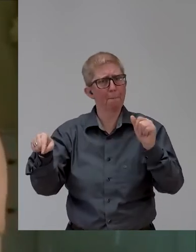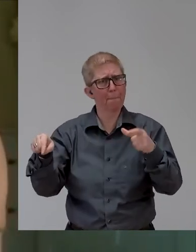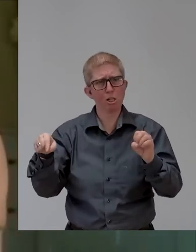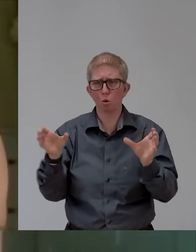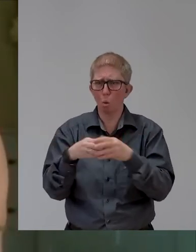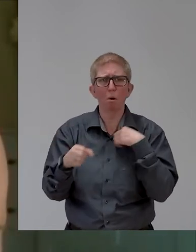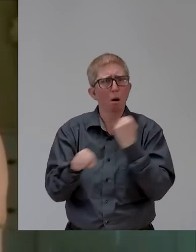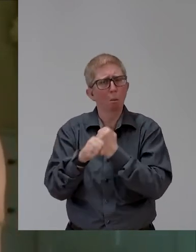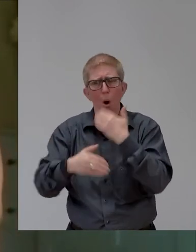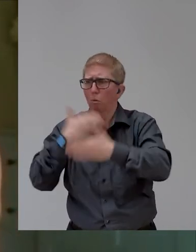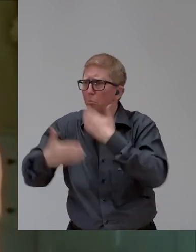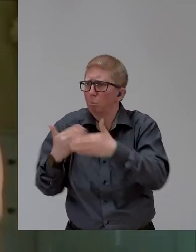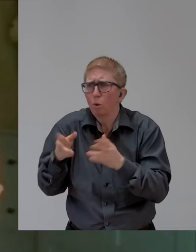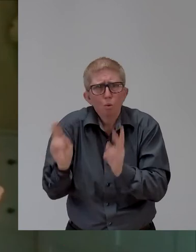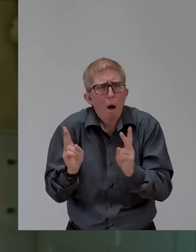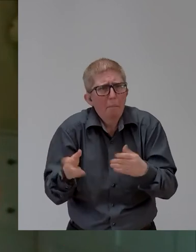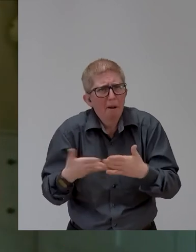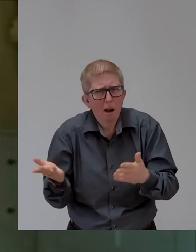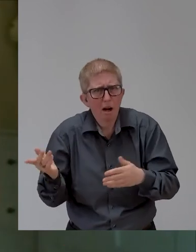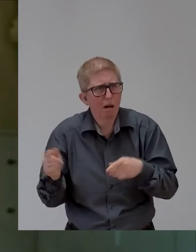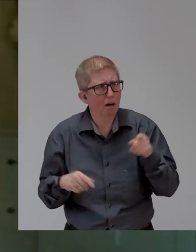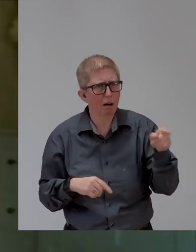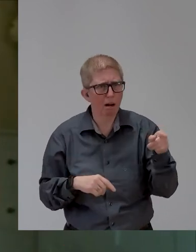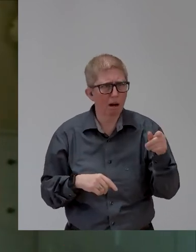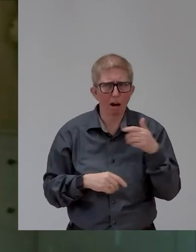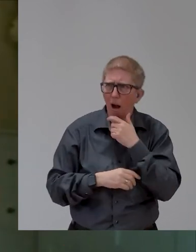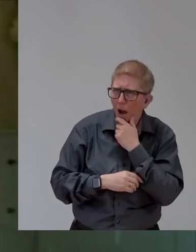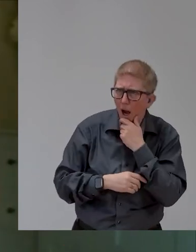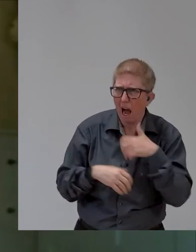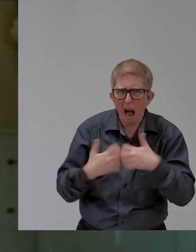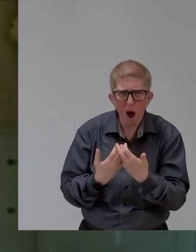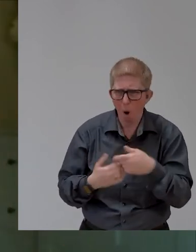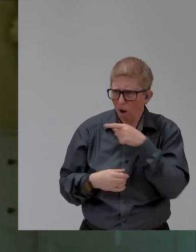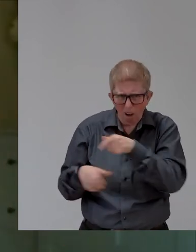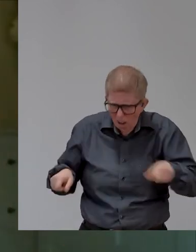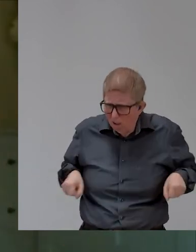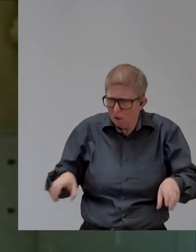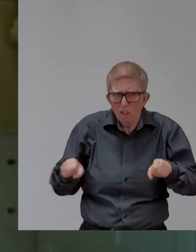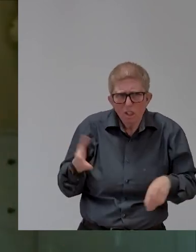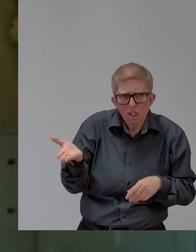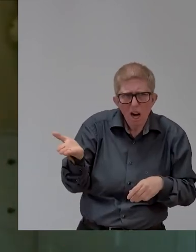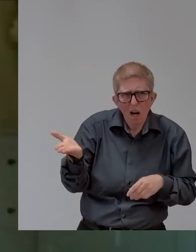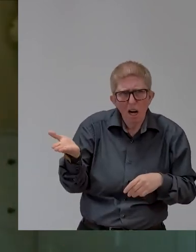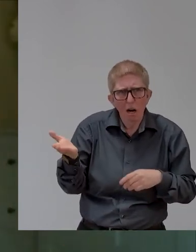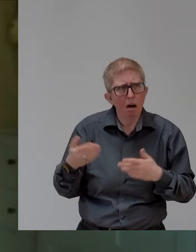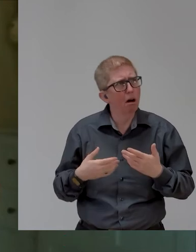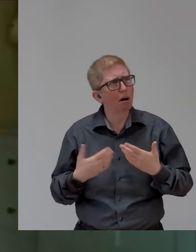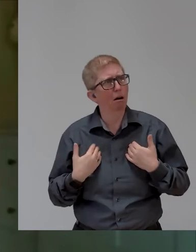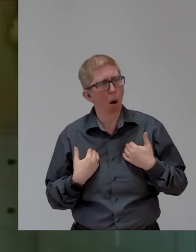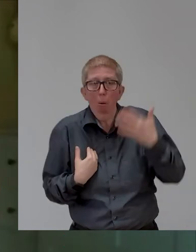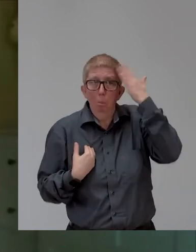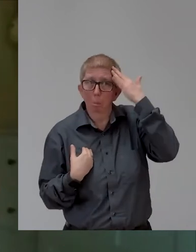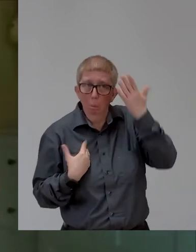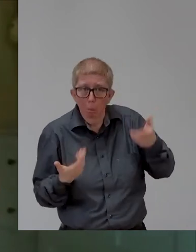Um, and he said, but you still, you're in a wheelchair. And I said, I noticed. And he said, well,